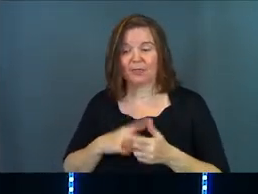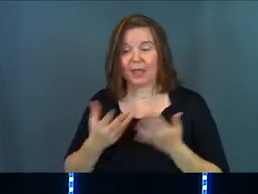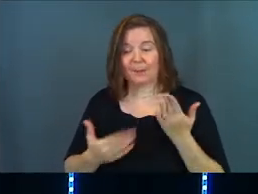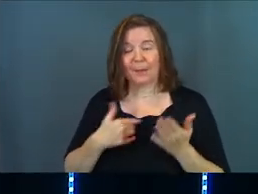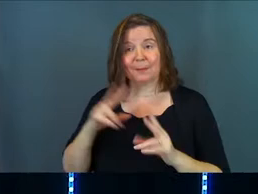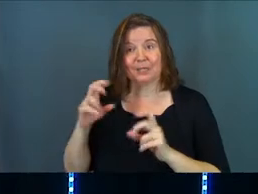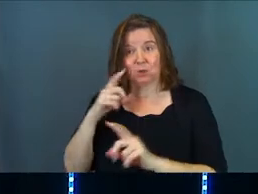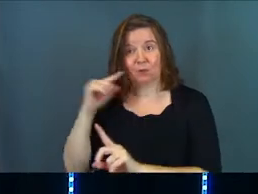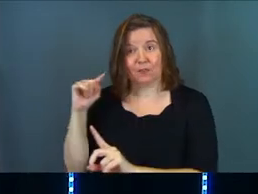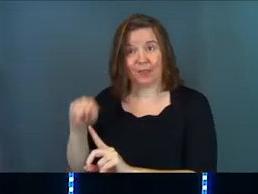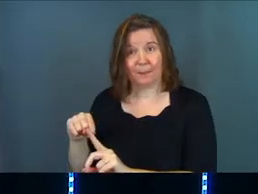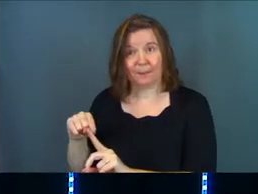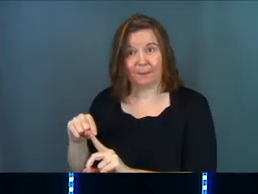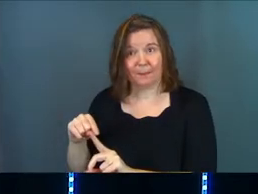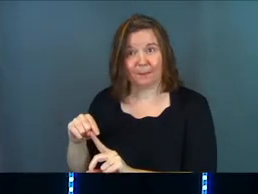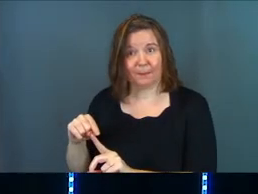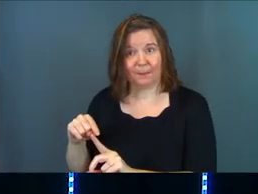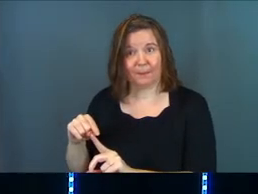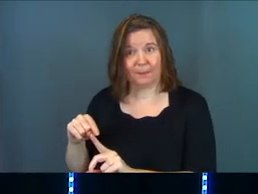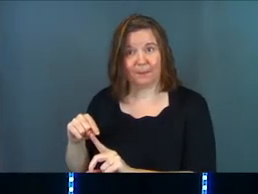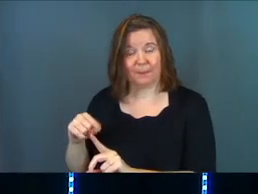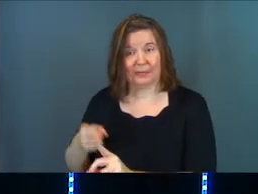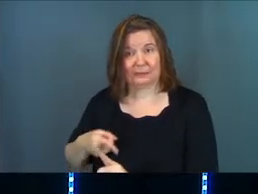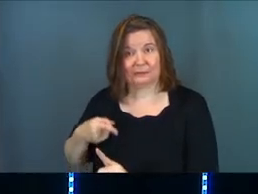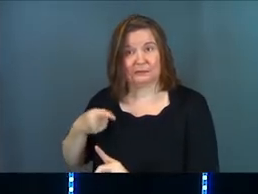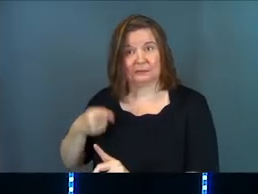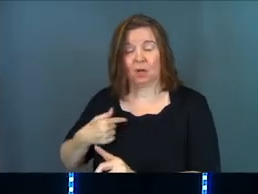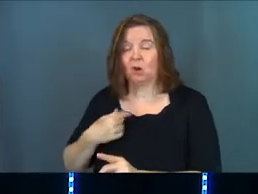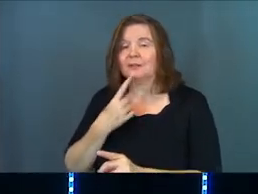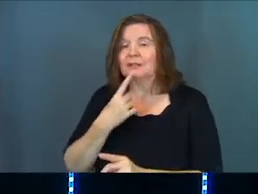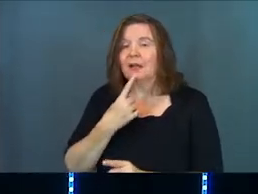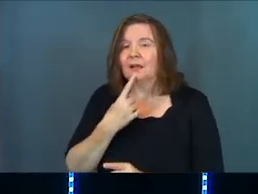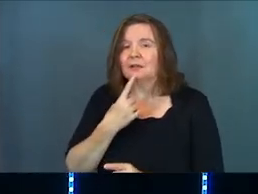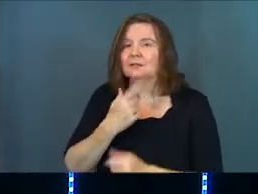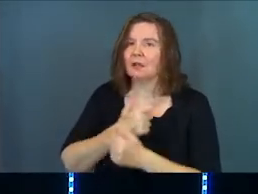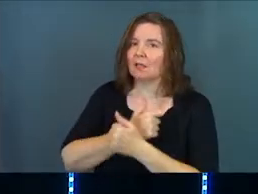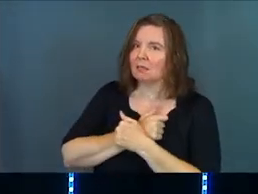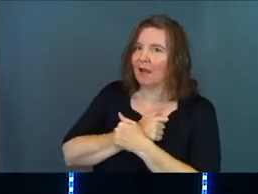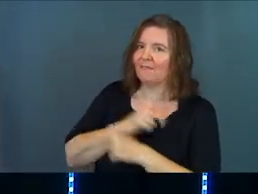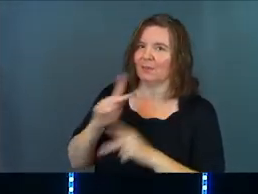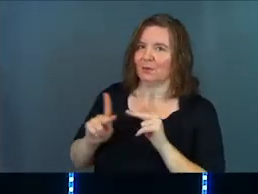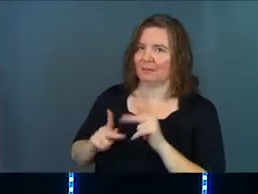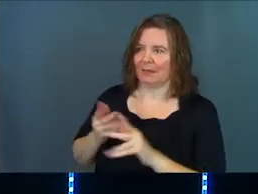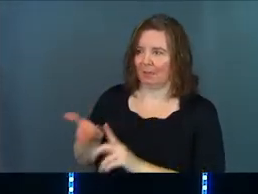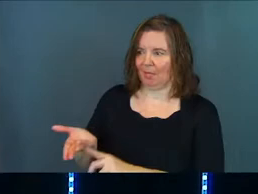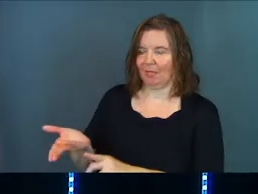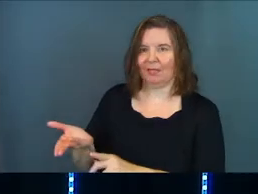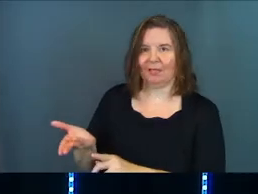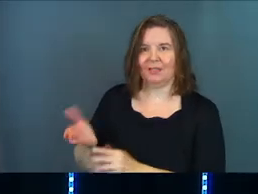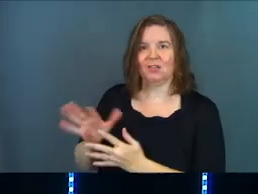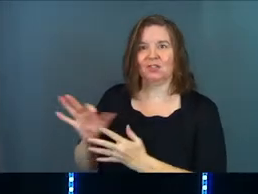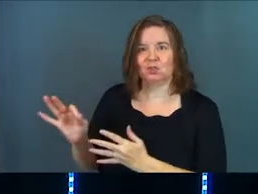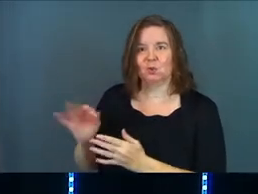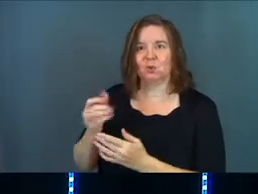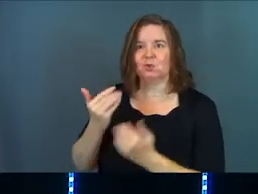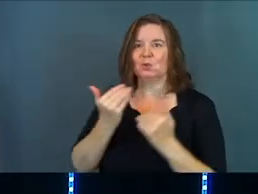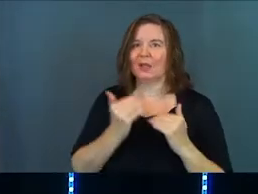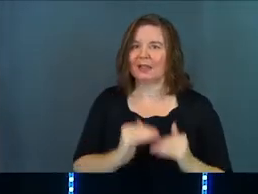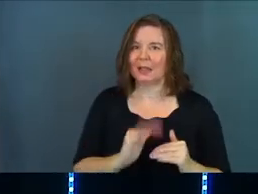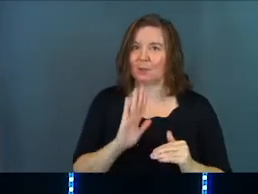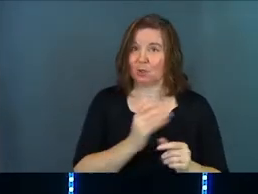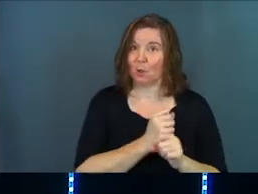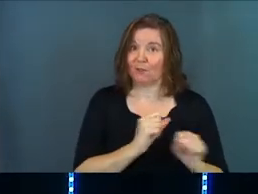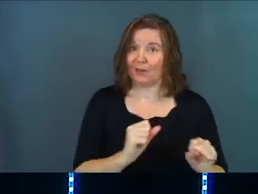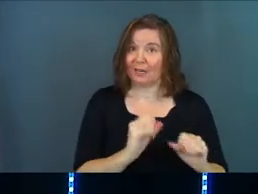that may be an issue for them. And all it says is love those people. Choose to limit